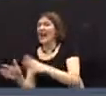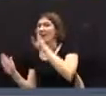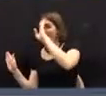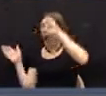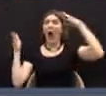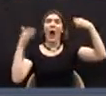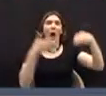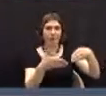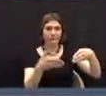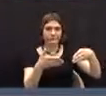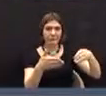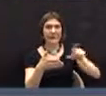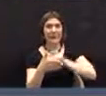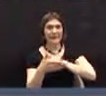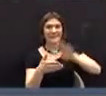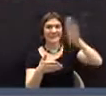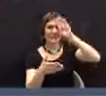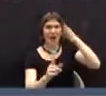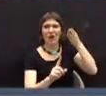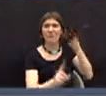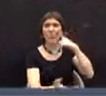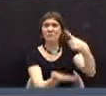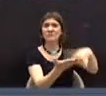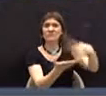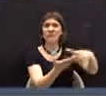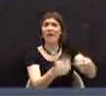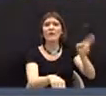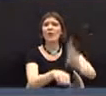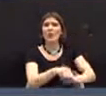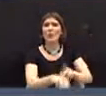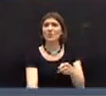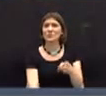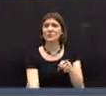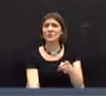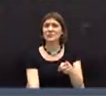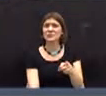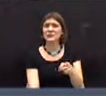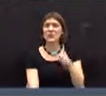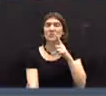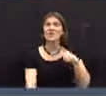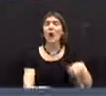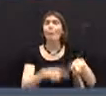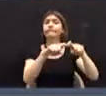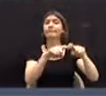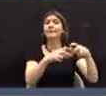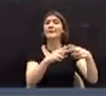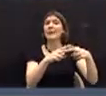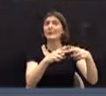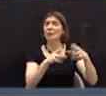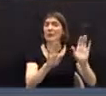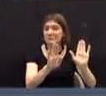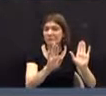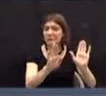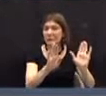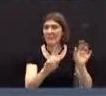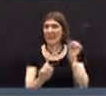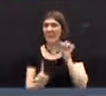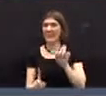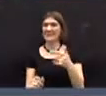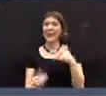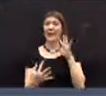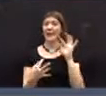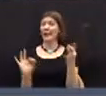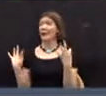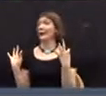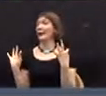is right smack dab back on the table, and it's not going to be easy, but this seems to me to be a